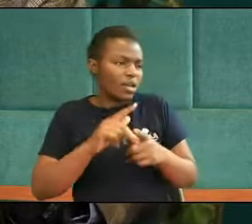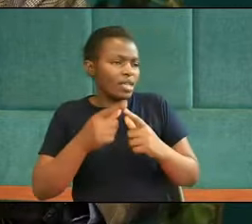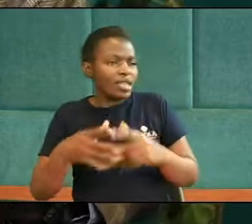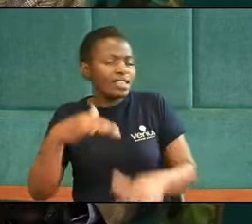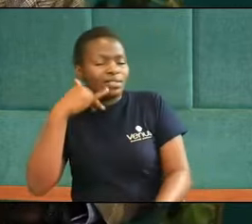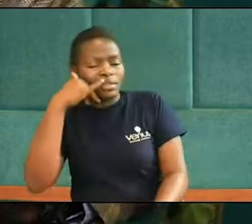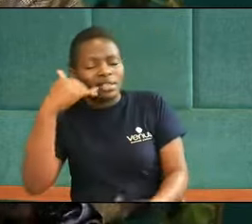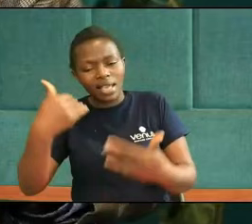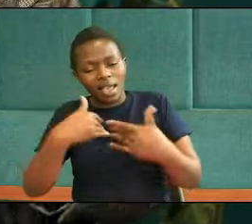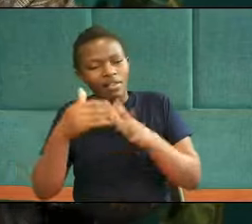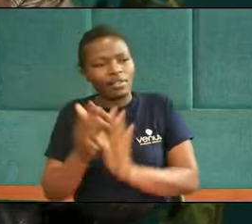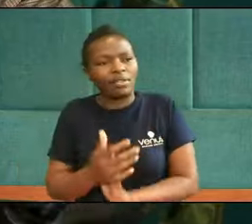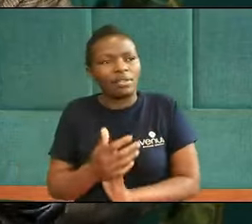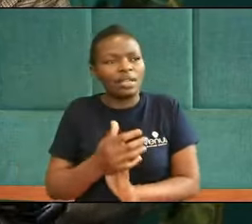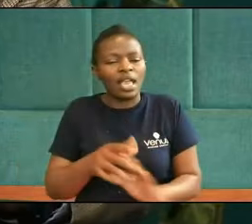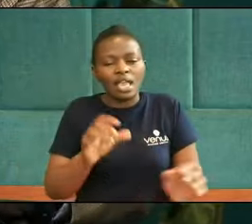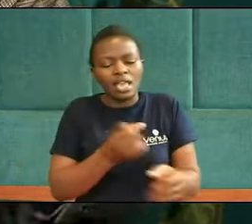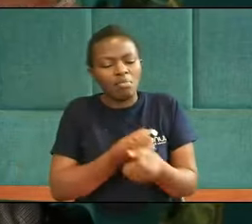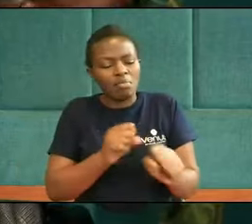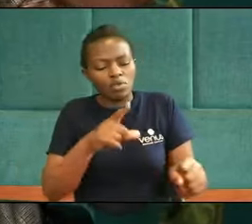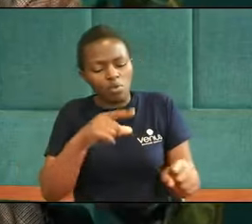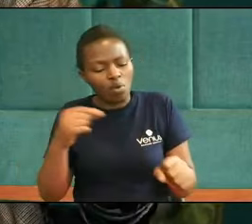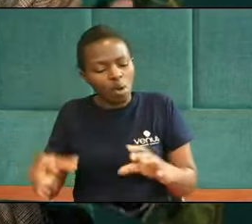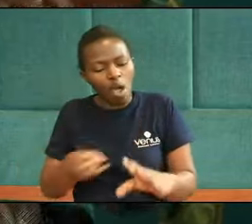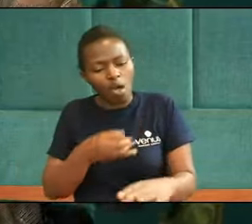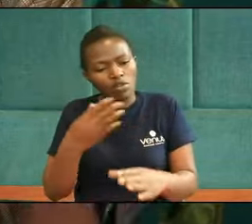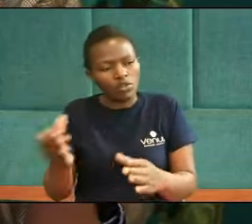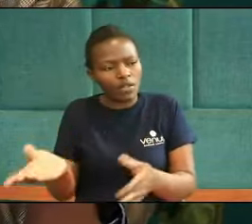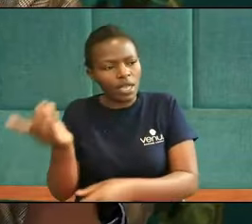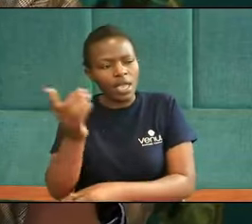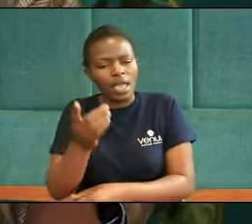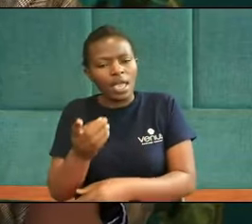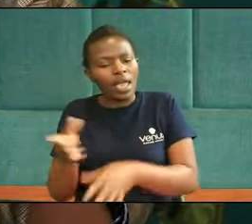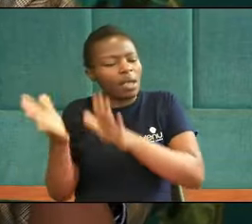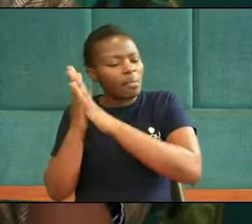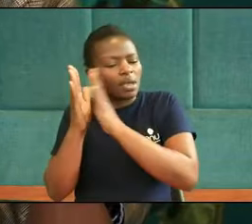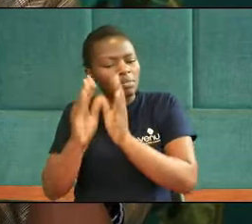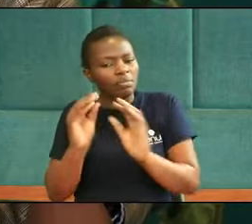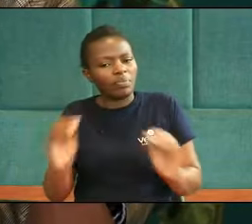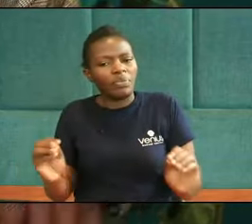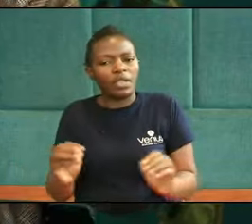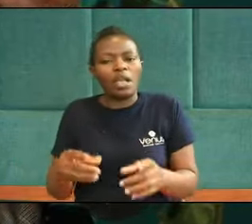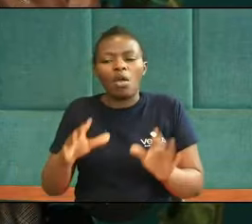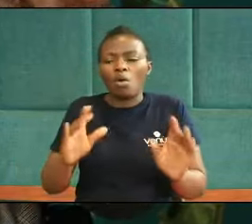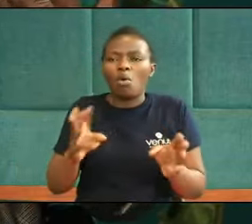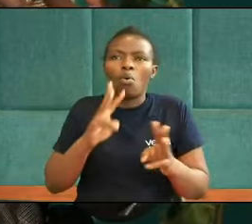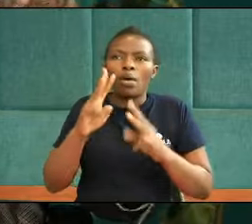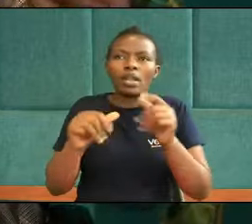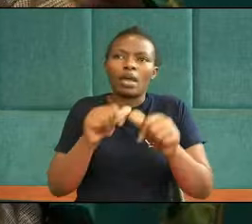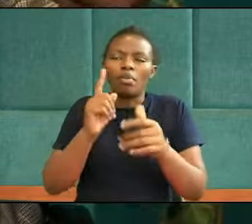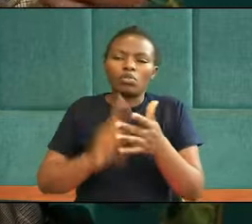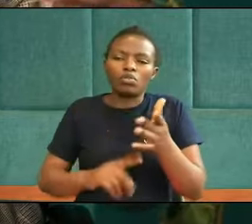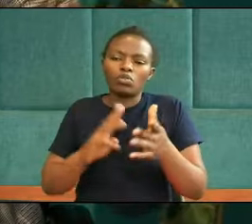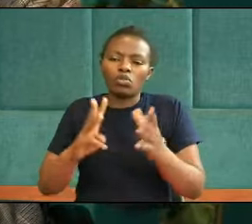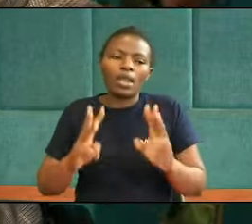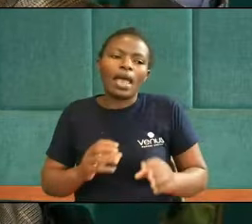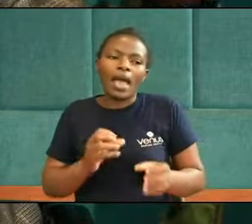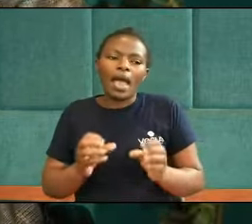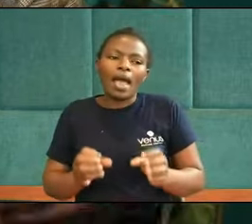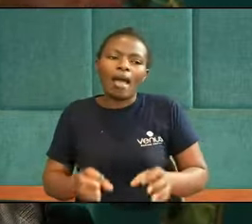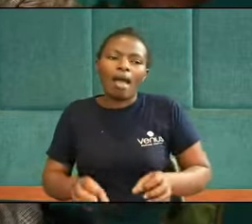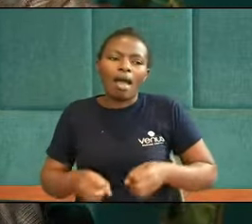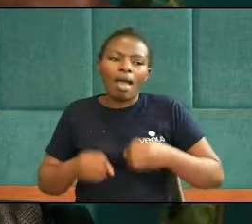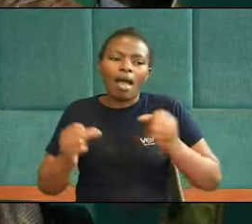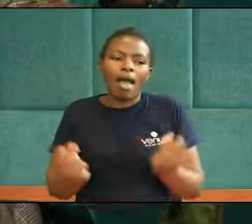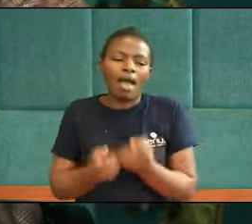You know That we cannot get out of bed You know We are so worried about What's going to happen But The aim of the lesson Is to teach us that